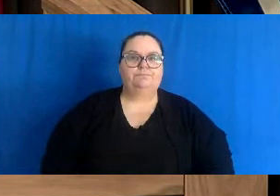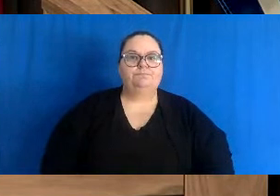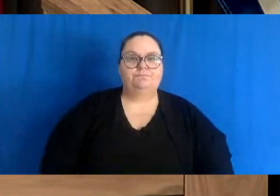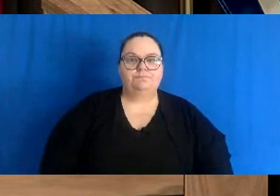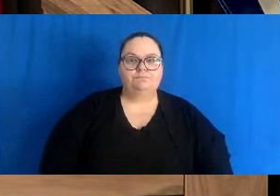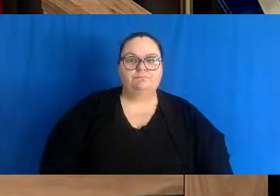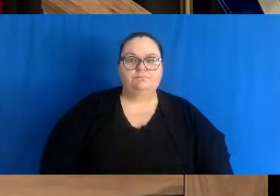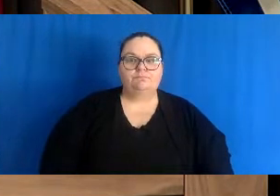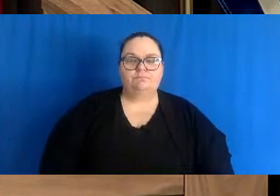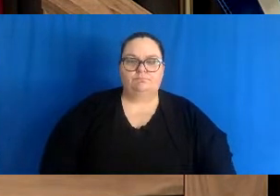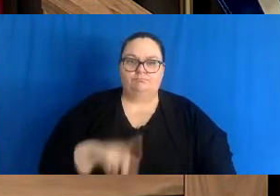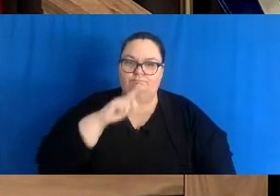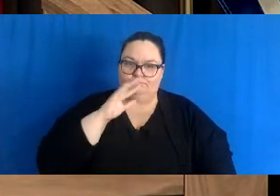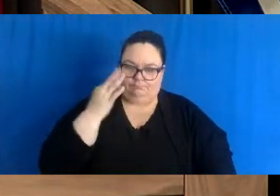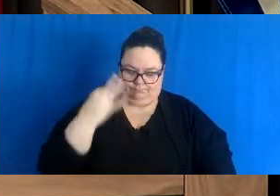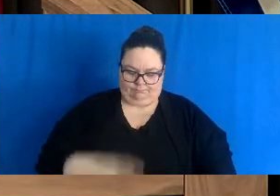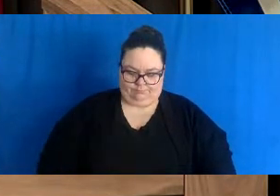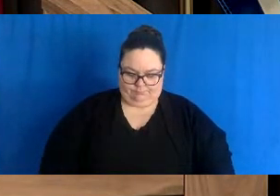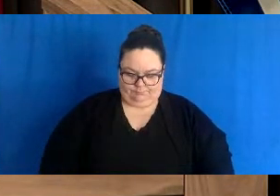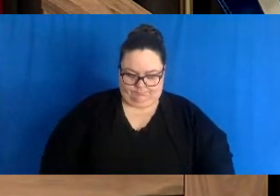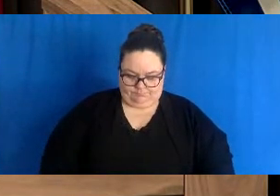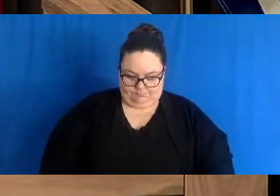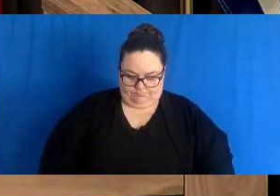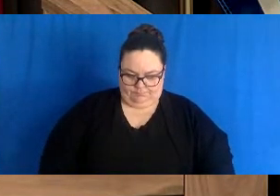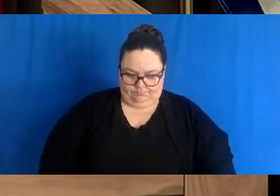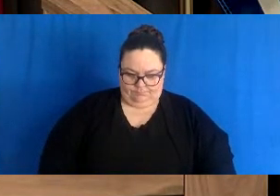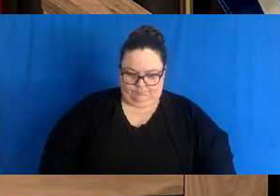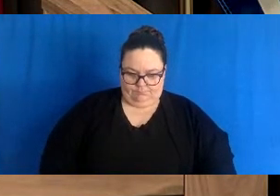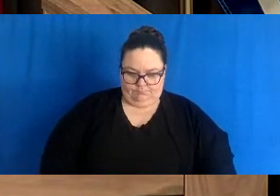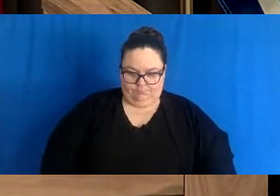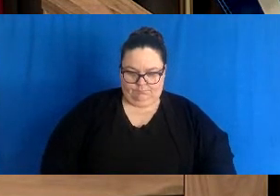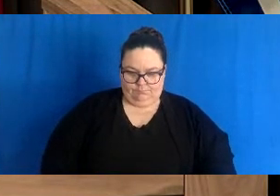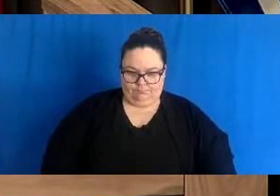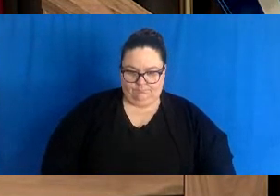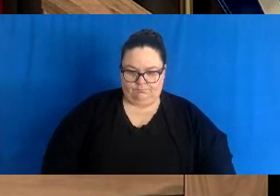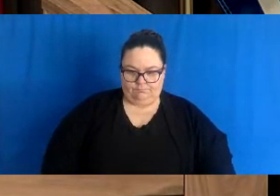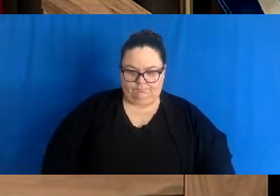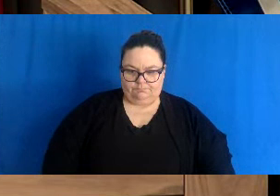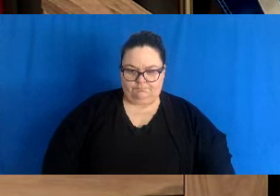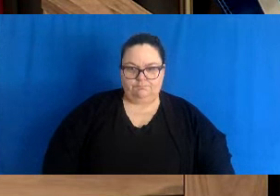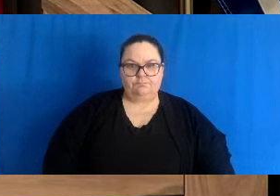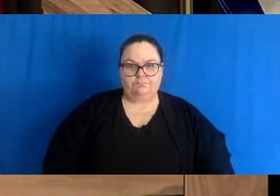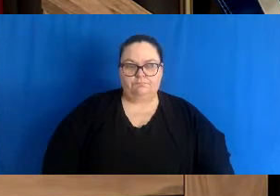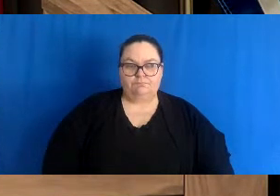The days to